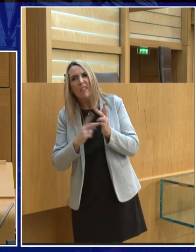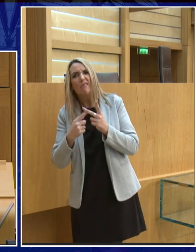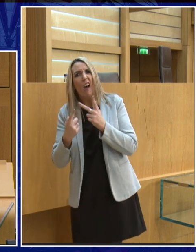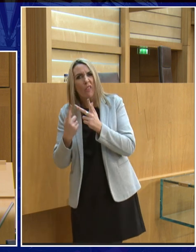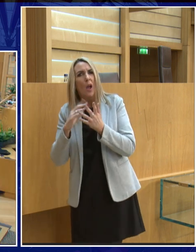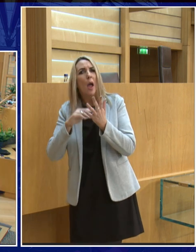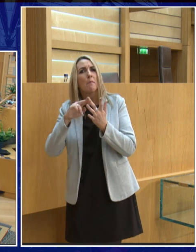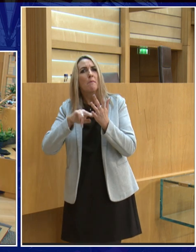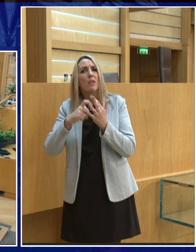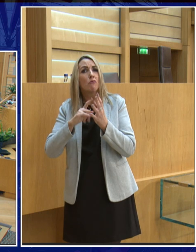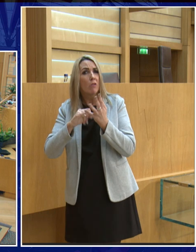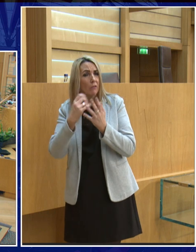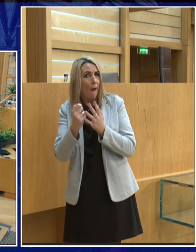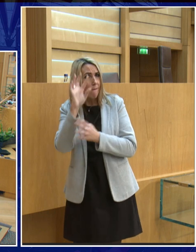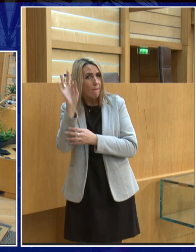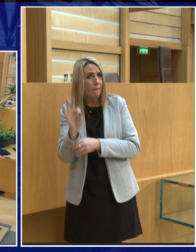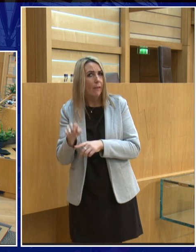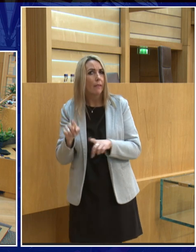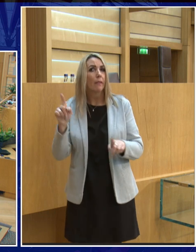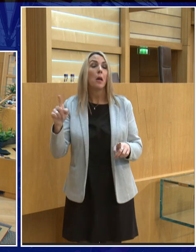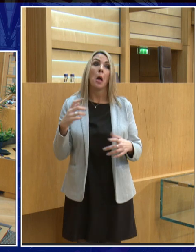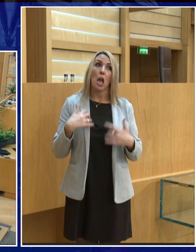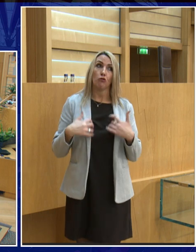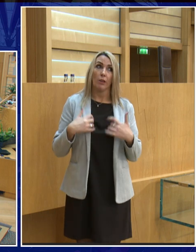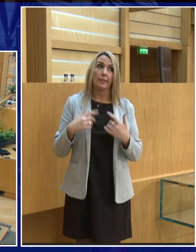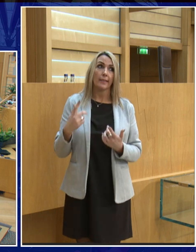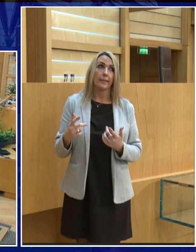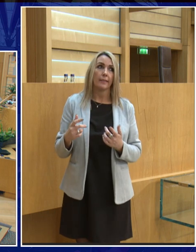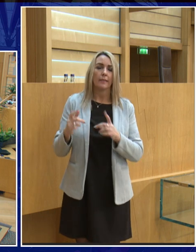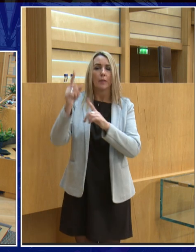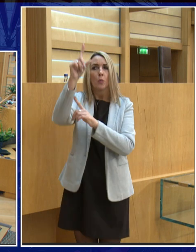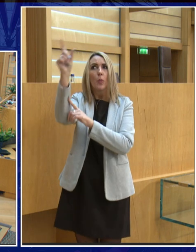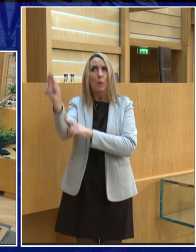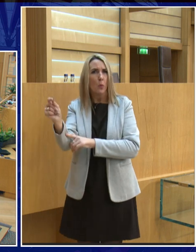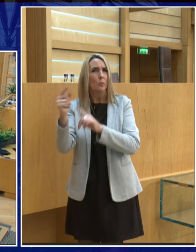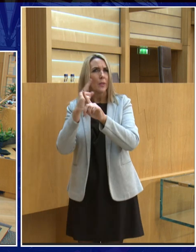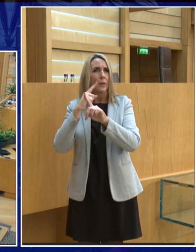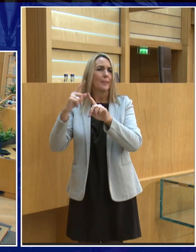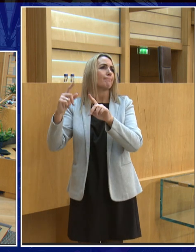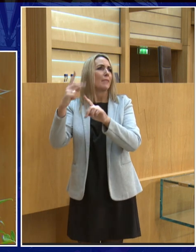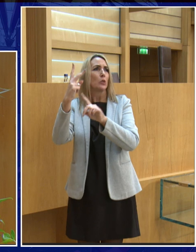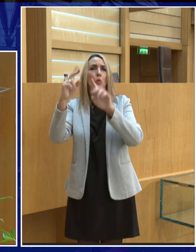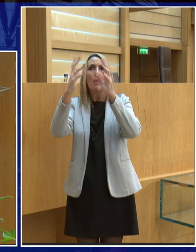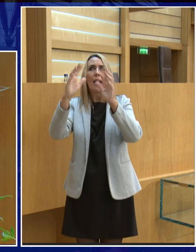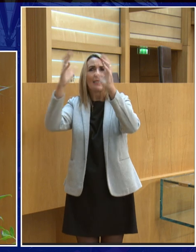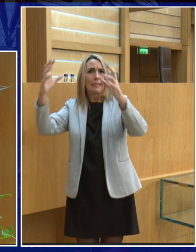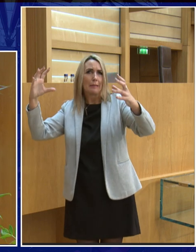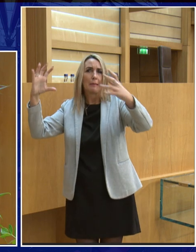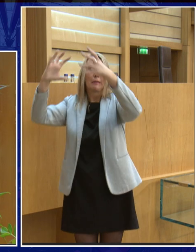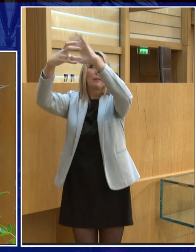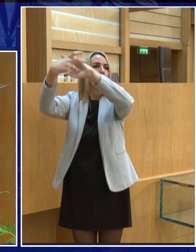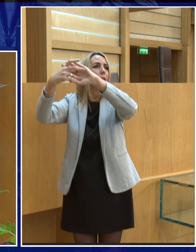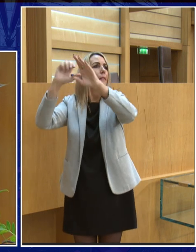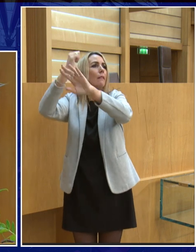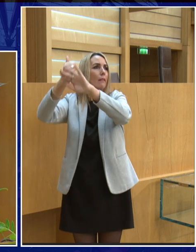a very interesting question now I mentioned that we think the moon was formed because we had this collision with the planet Theia and they sort of smooched and the moon